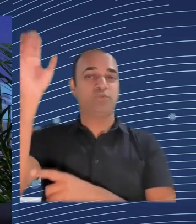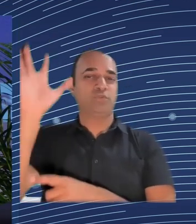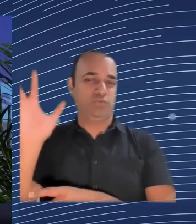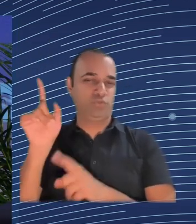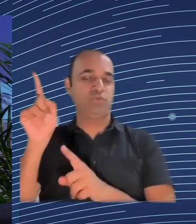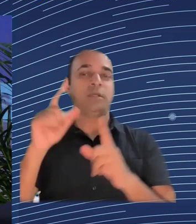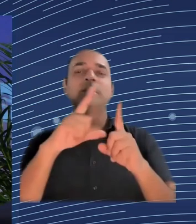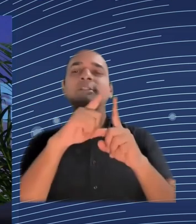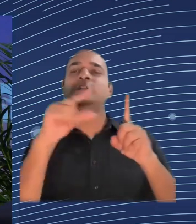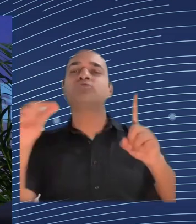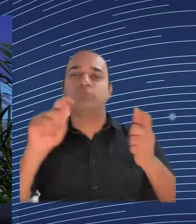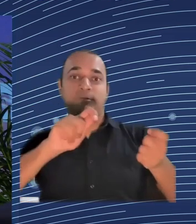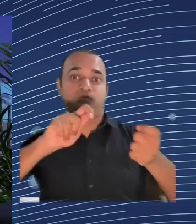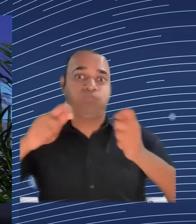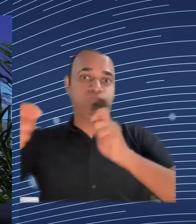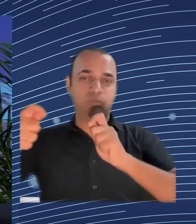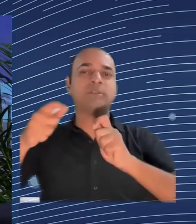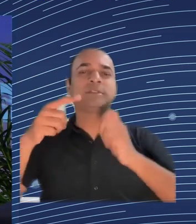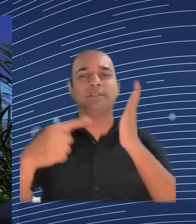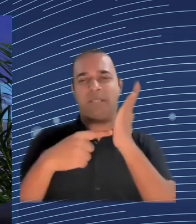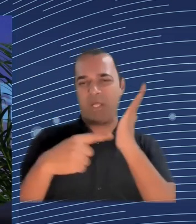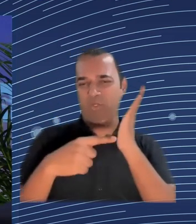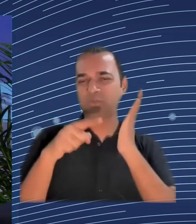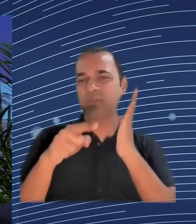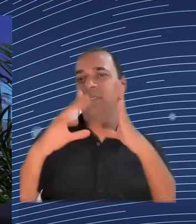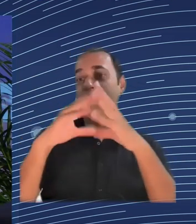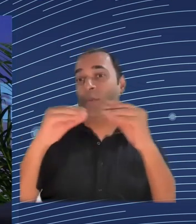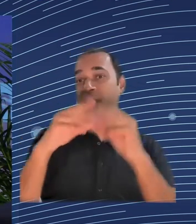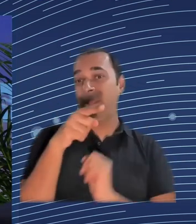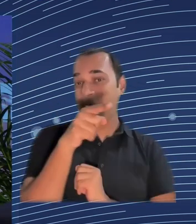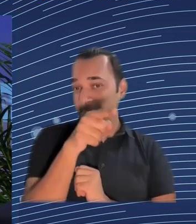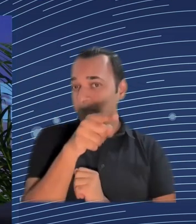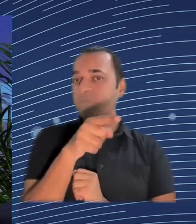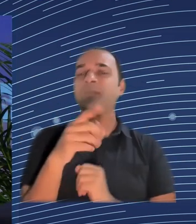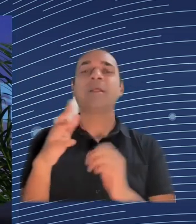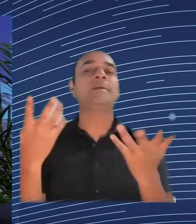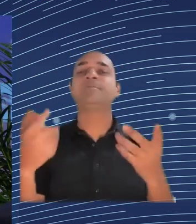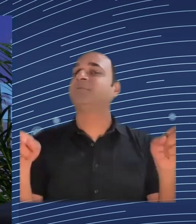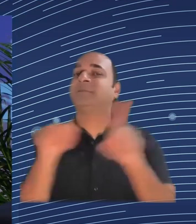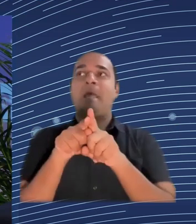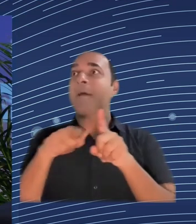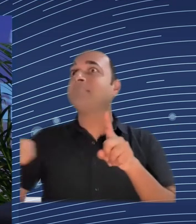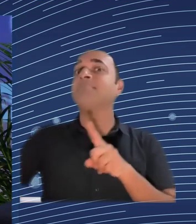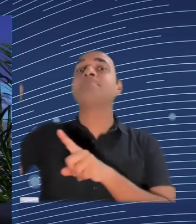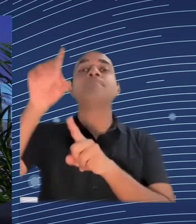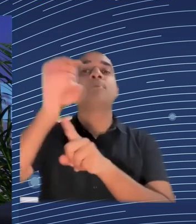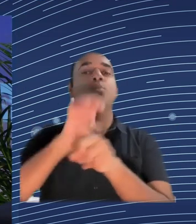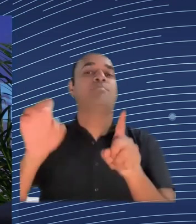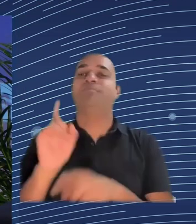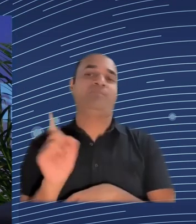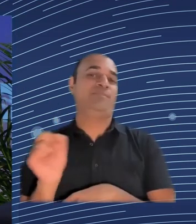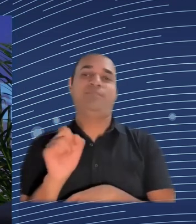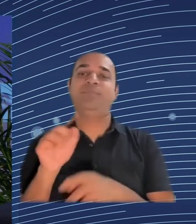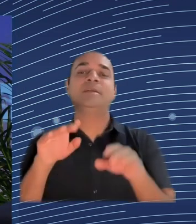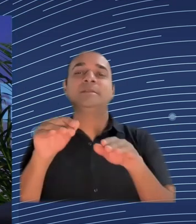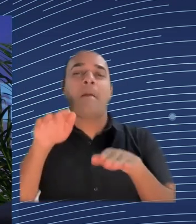labor force they have in order to tackle these opportunities. So this is decentralization. And